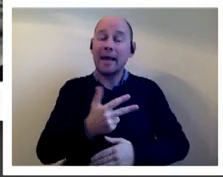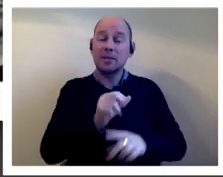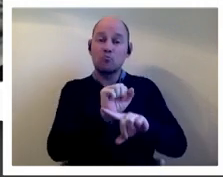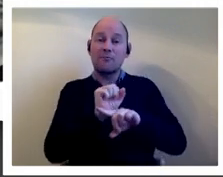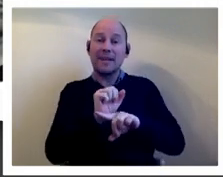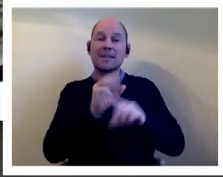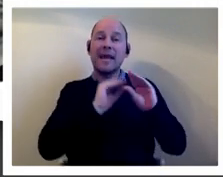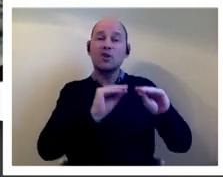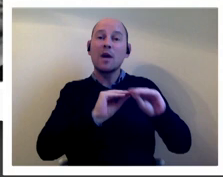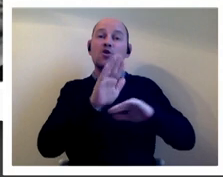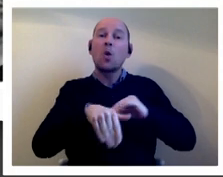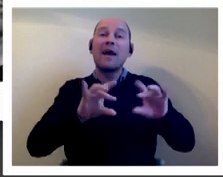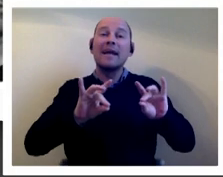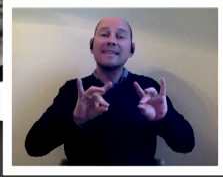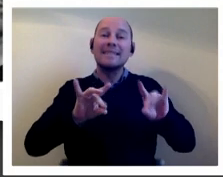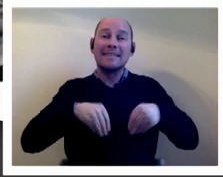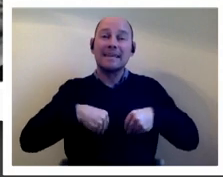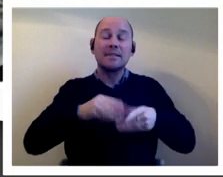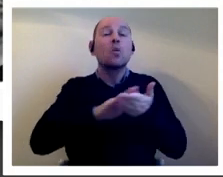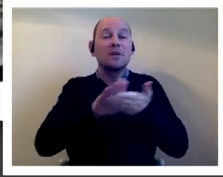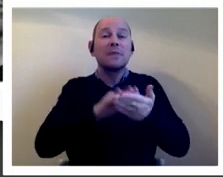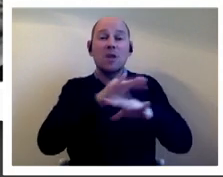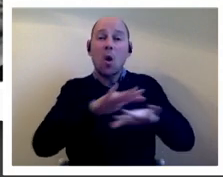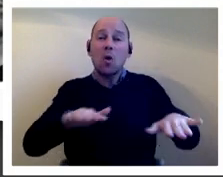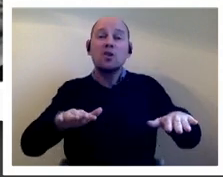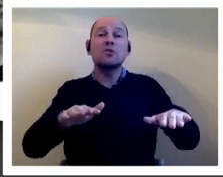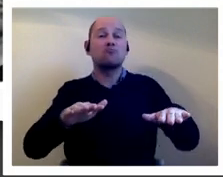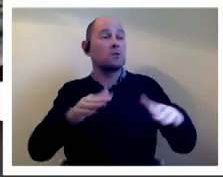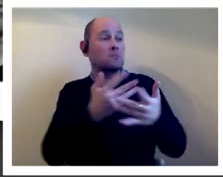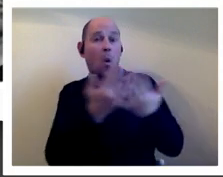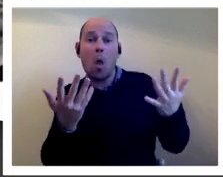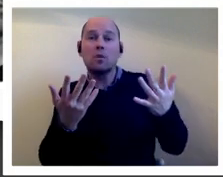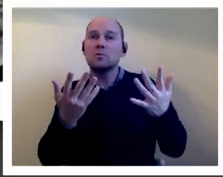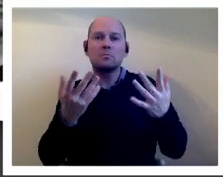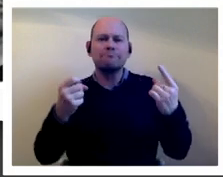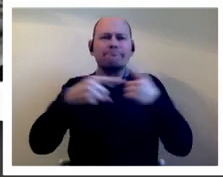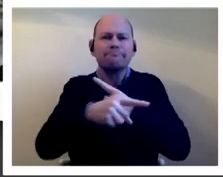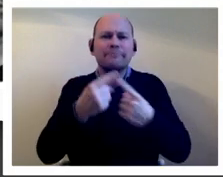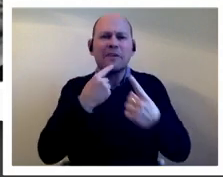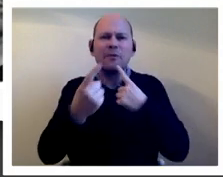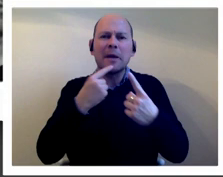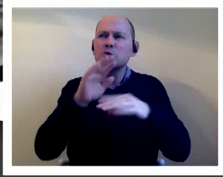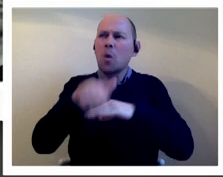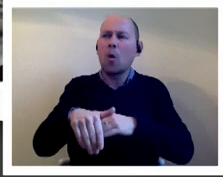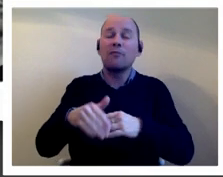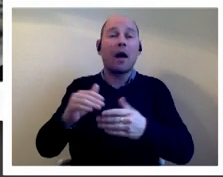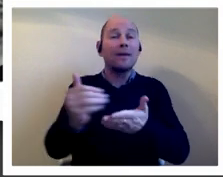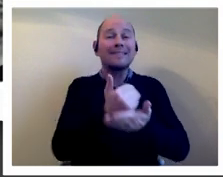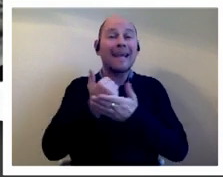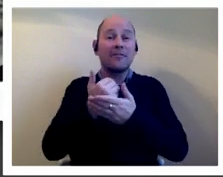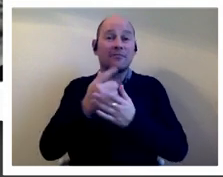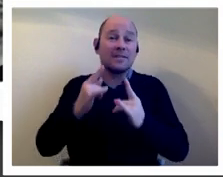i think many children missed out on relevant sex education information about safer sex and consent were